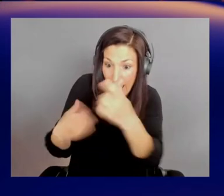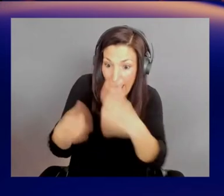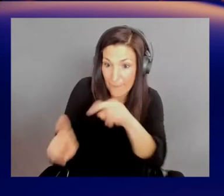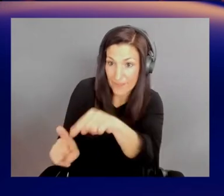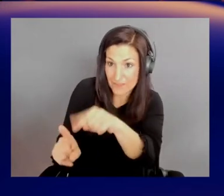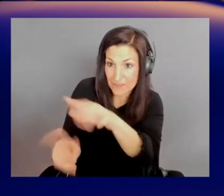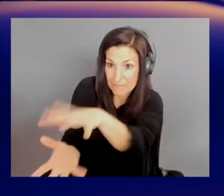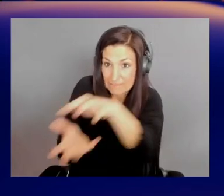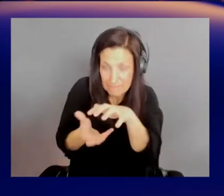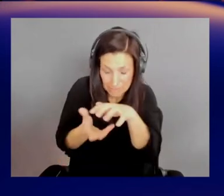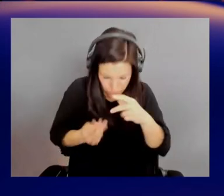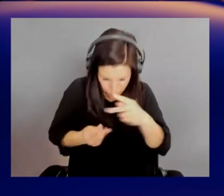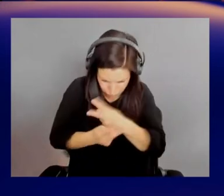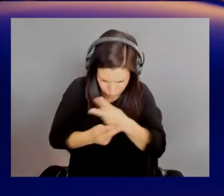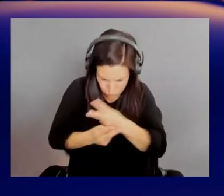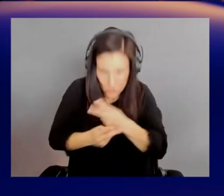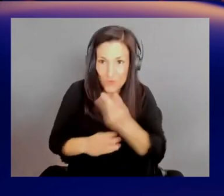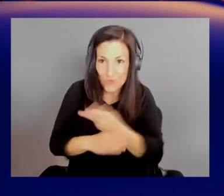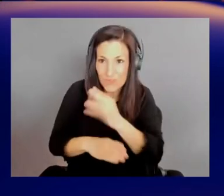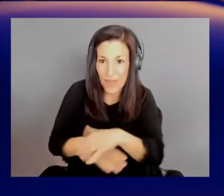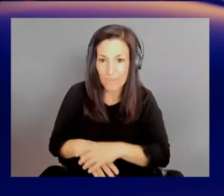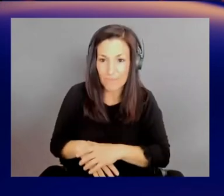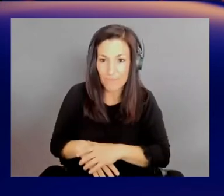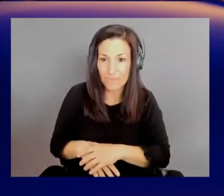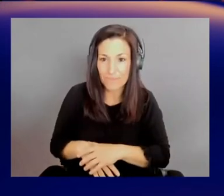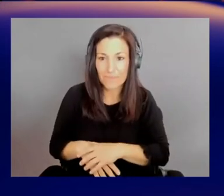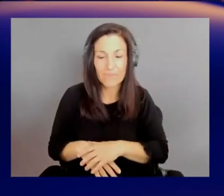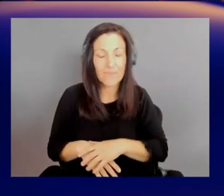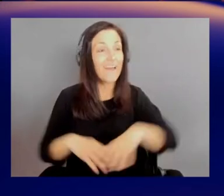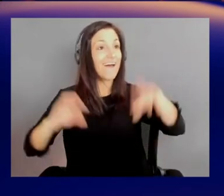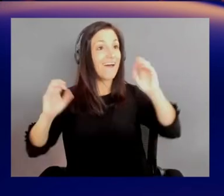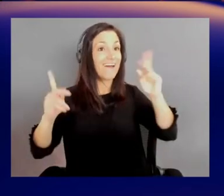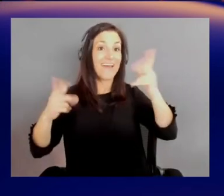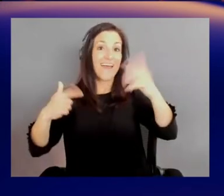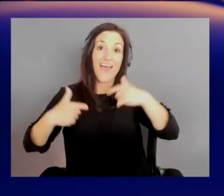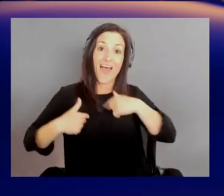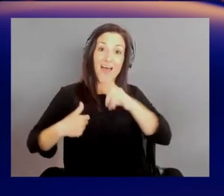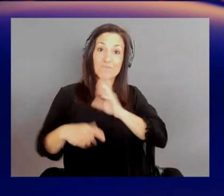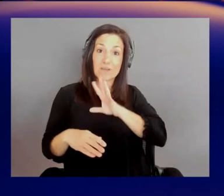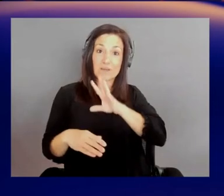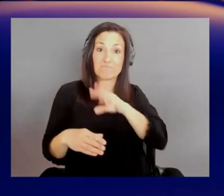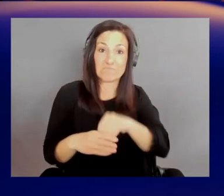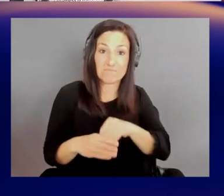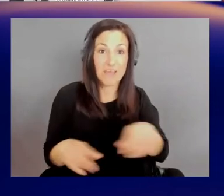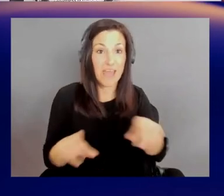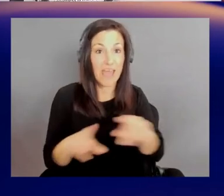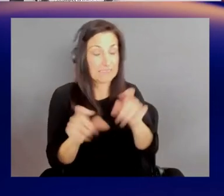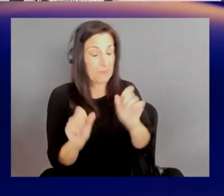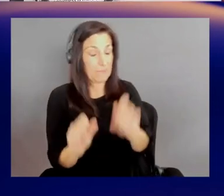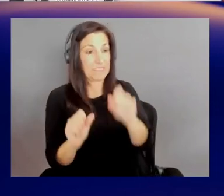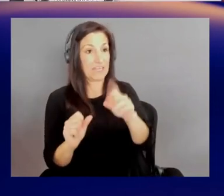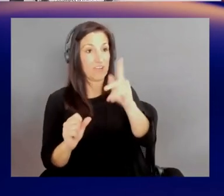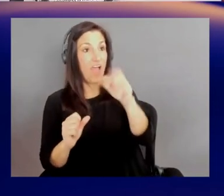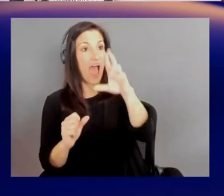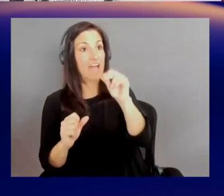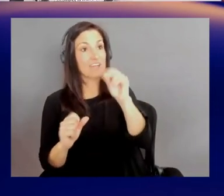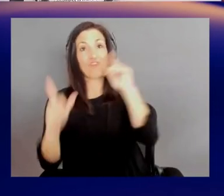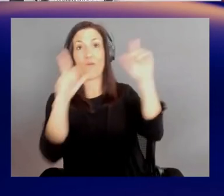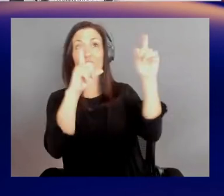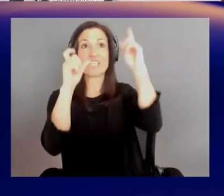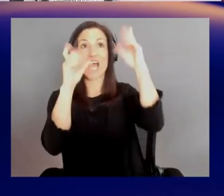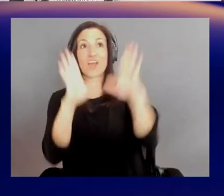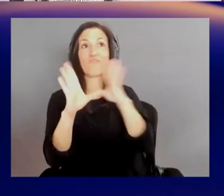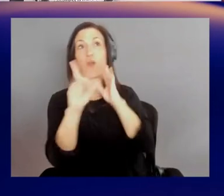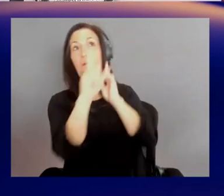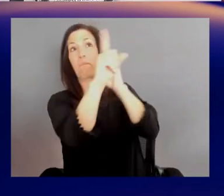All right. So I'm going to break in here as, you know, as a potential astrophotographer in the making and say, you know, myself and my